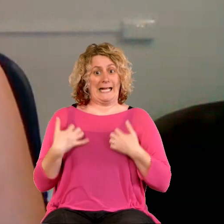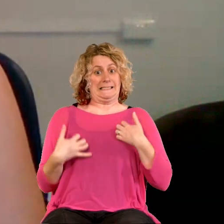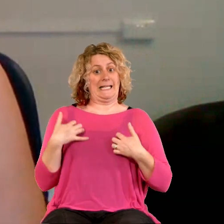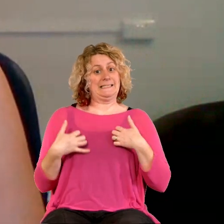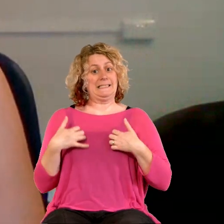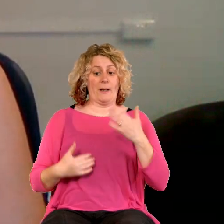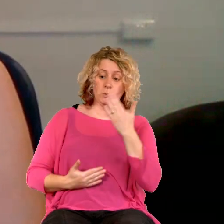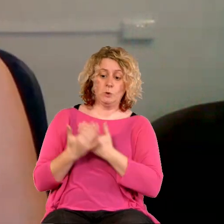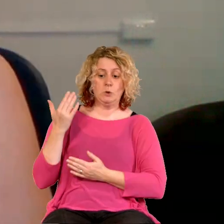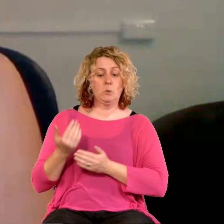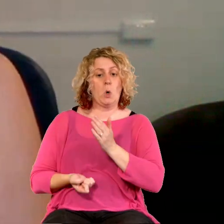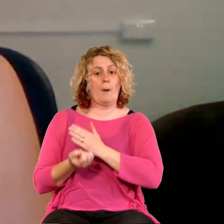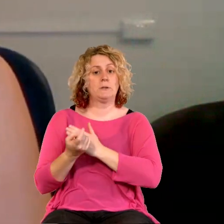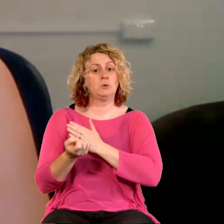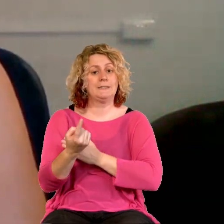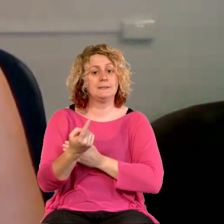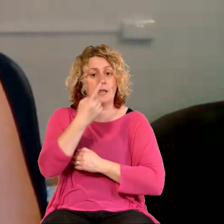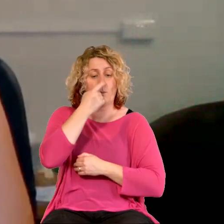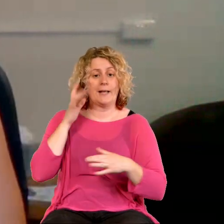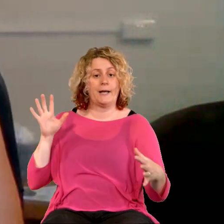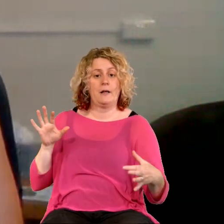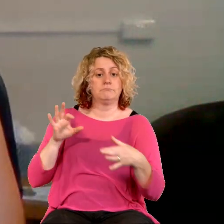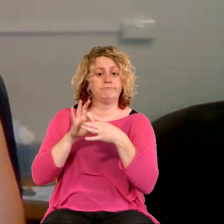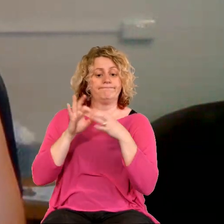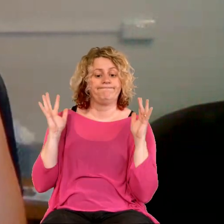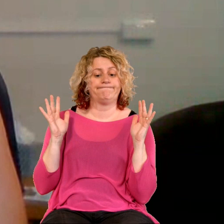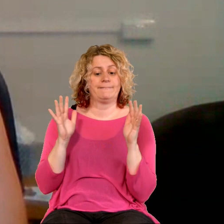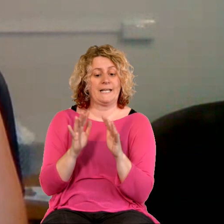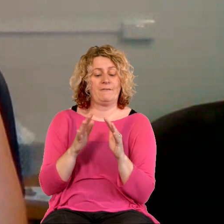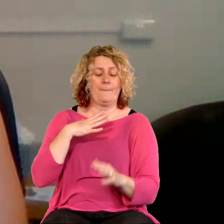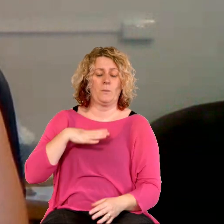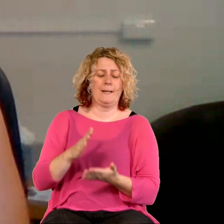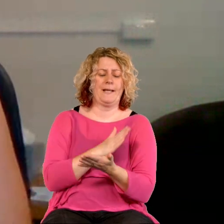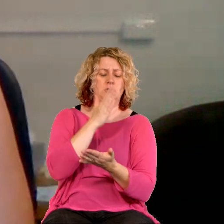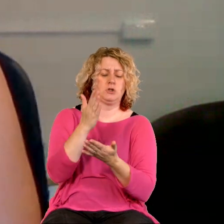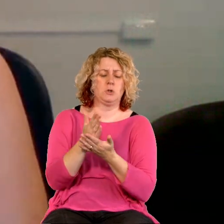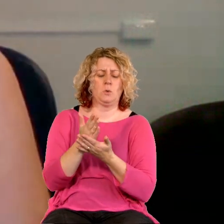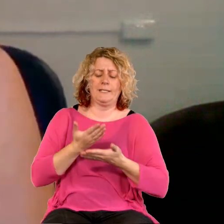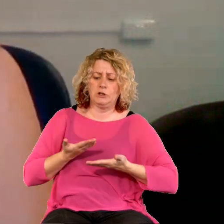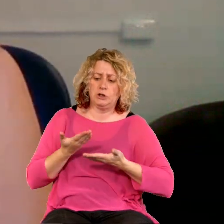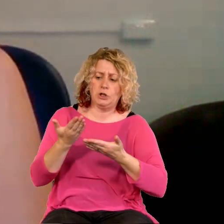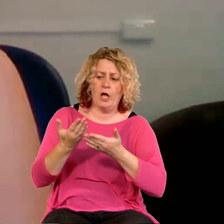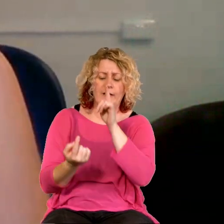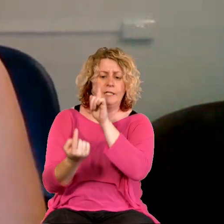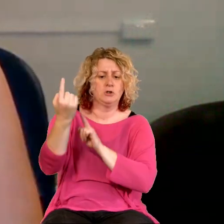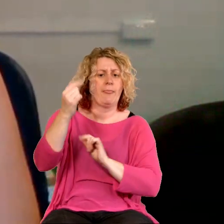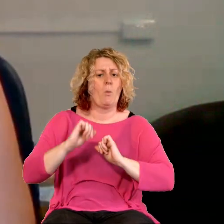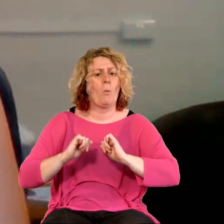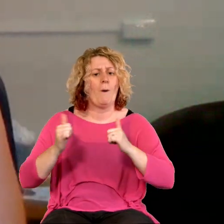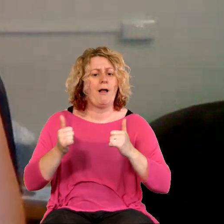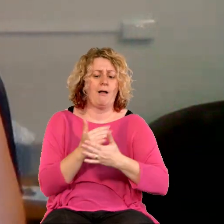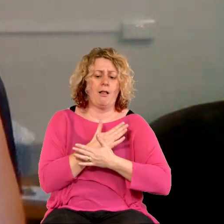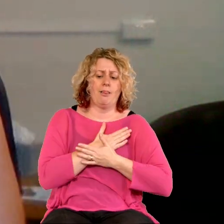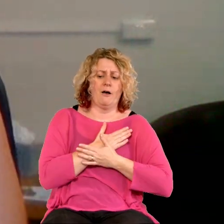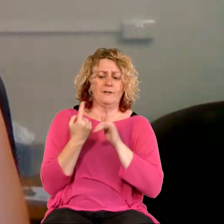But I guess it's how do we serve each other well and love each other, being aware of the sensitivities and concerns that people